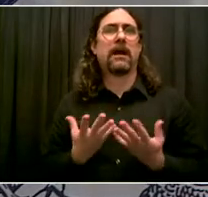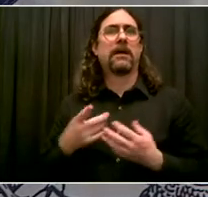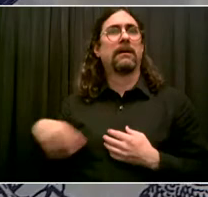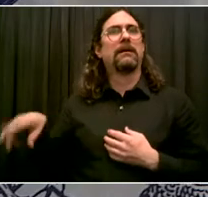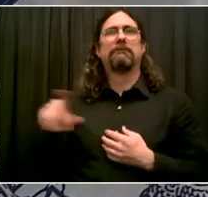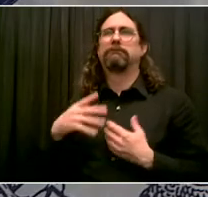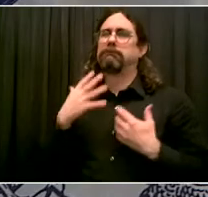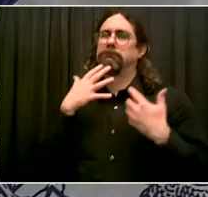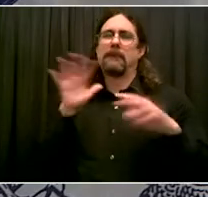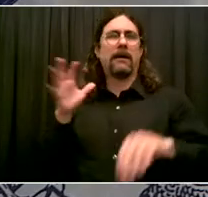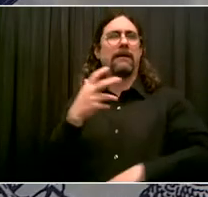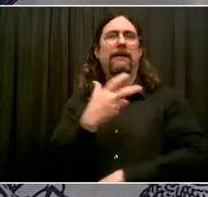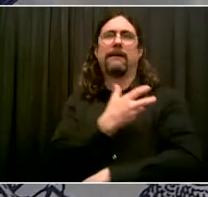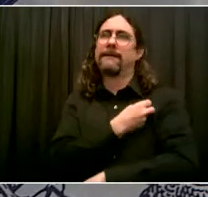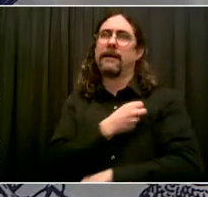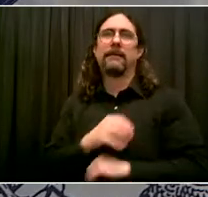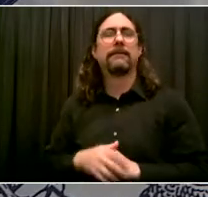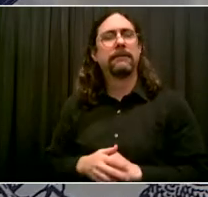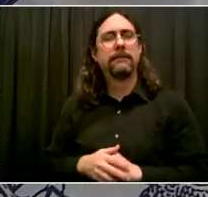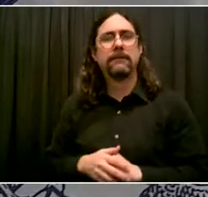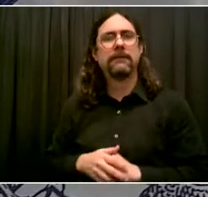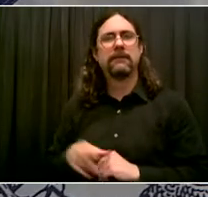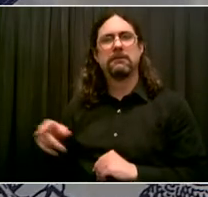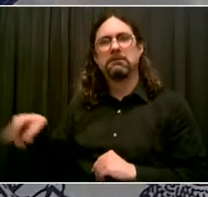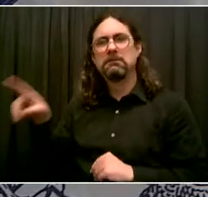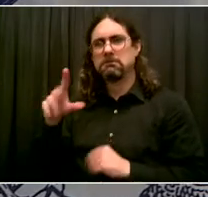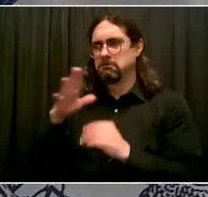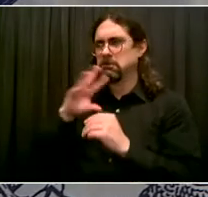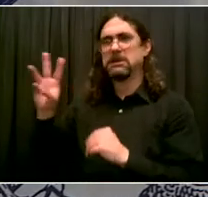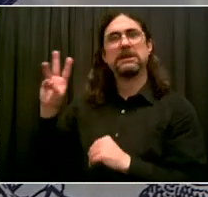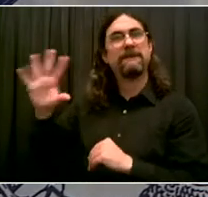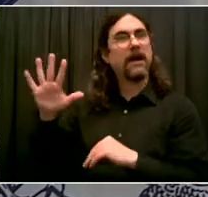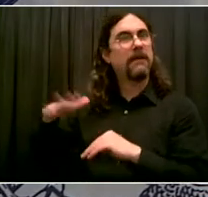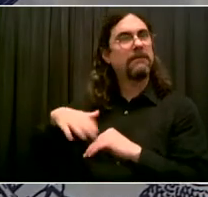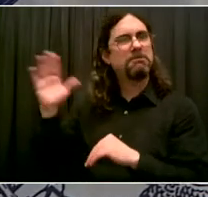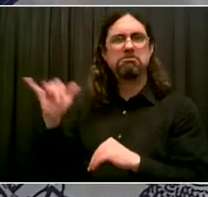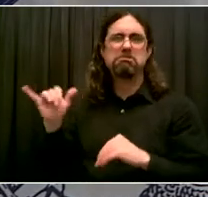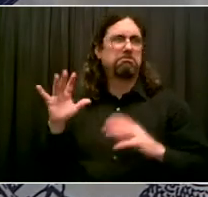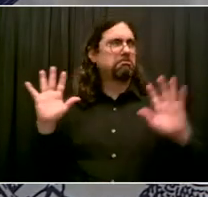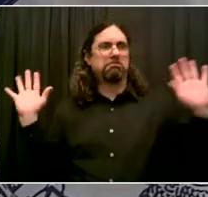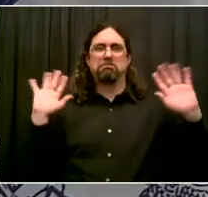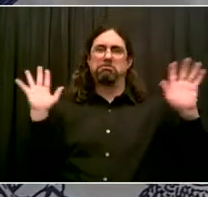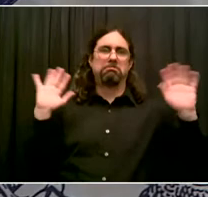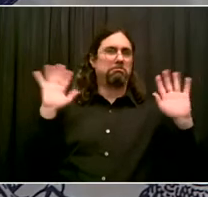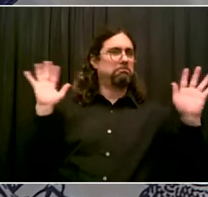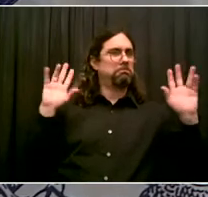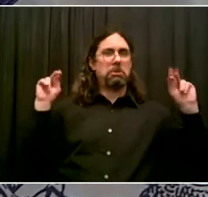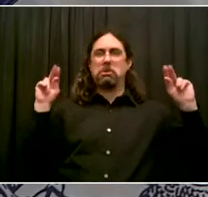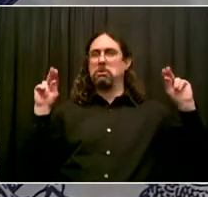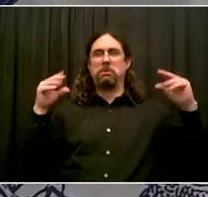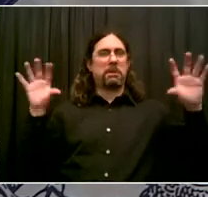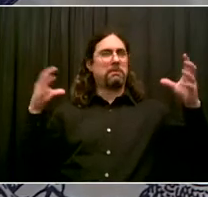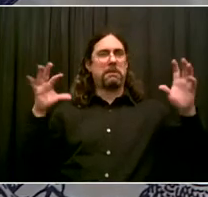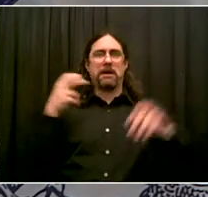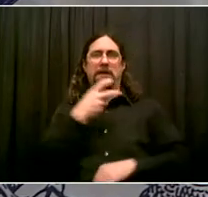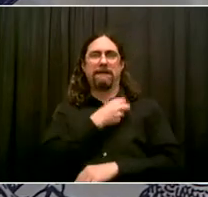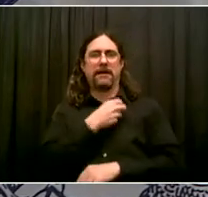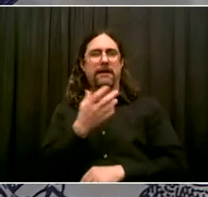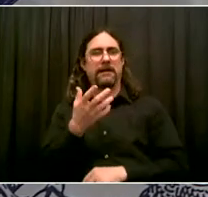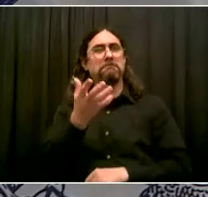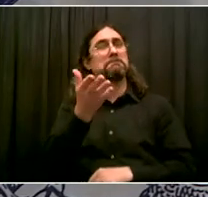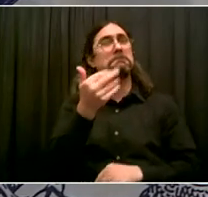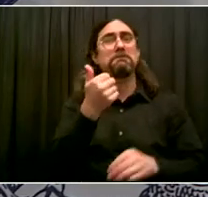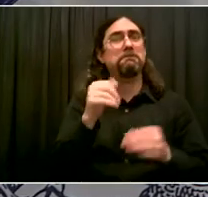Well, I want to get the doctors to tell them what they want them to hear. I'll start, but then I'm going to ask each of our doctors